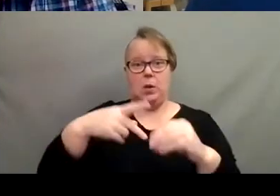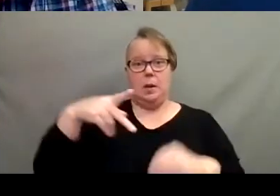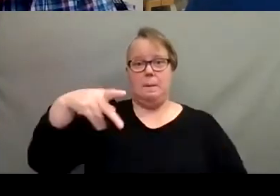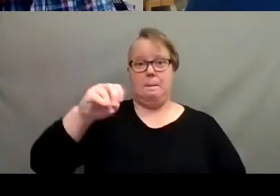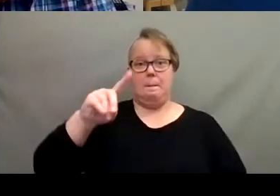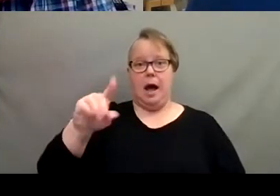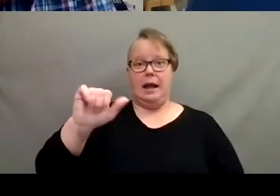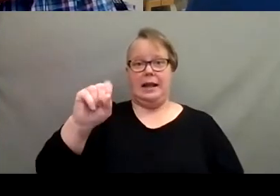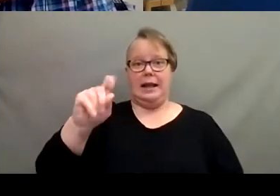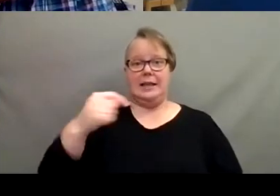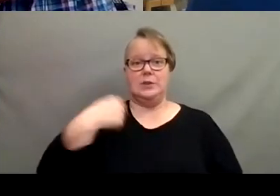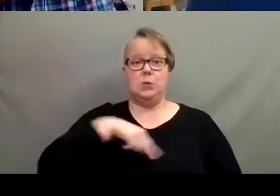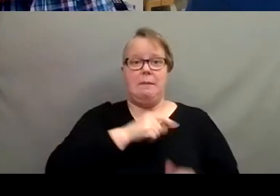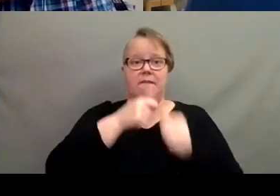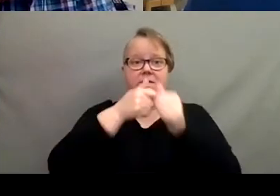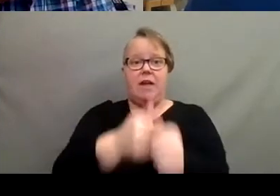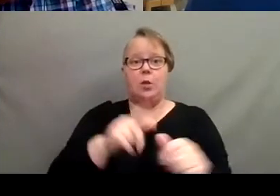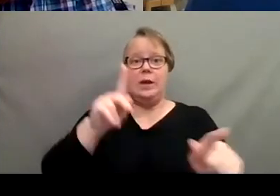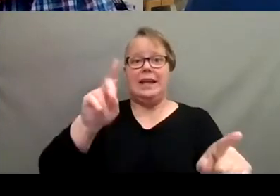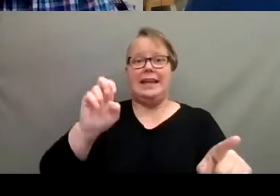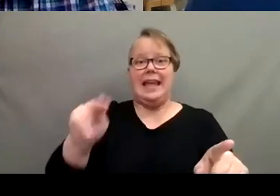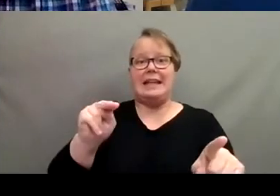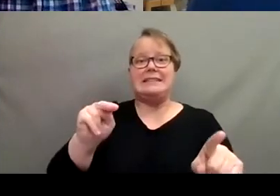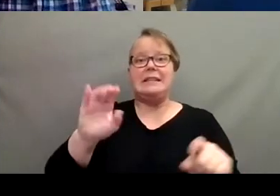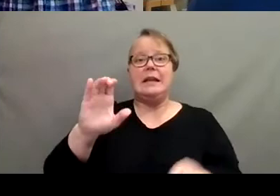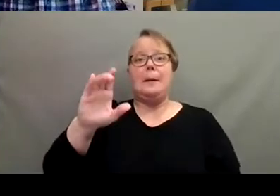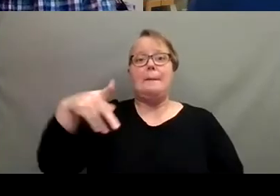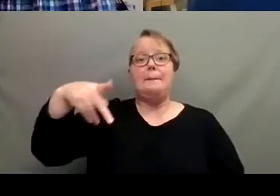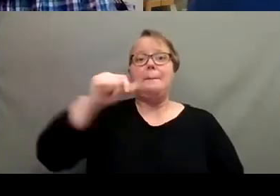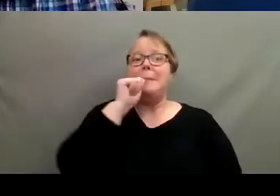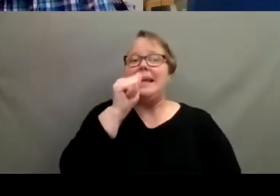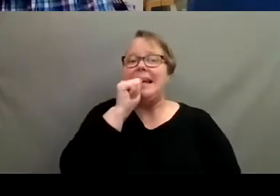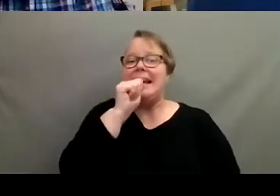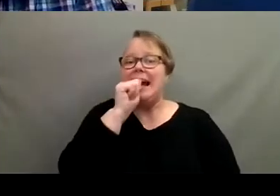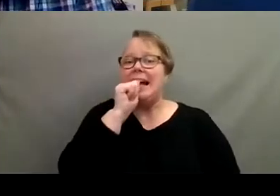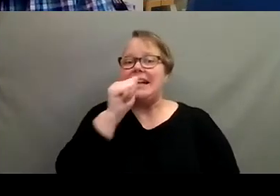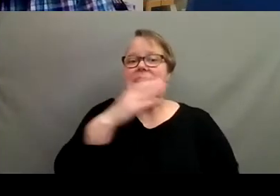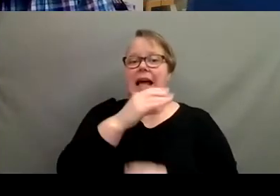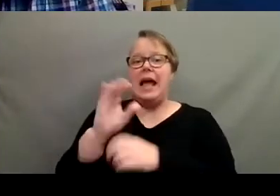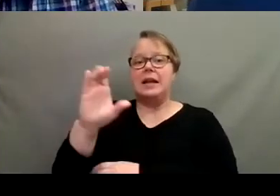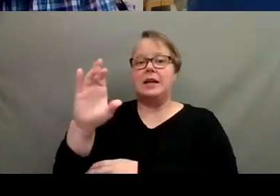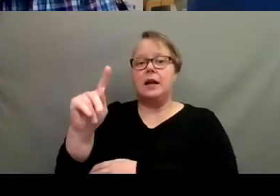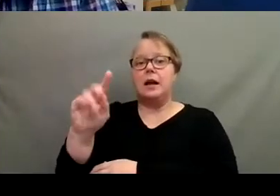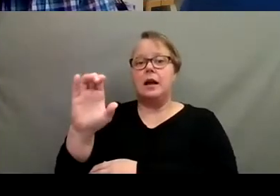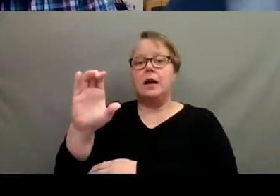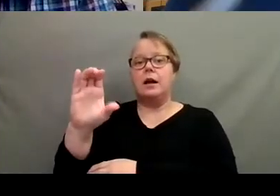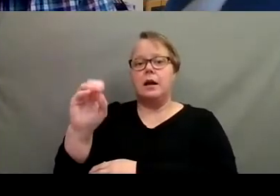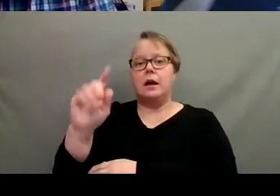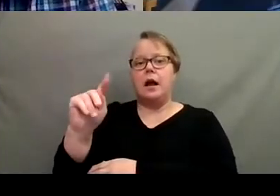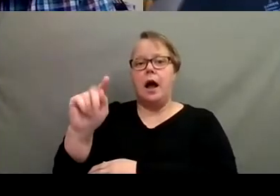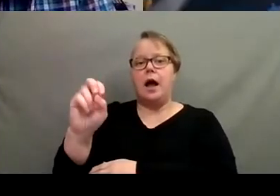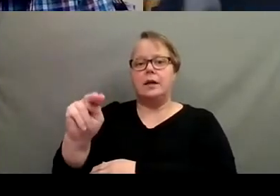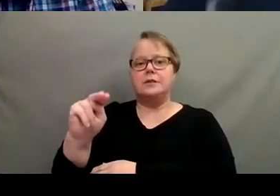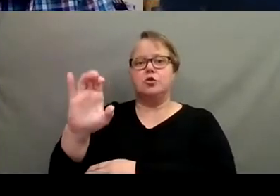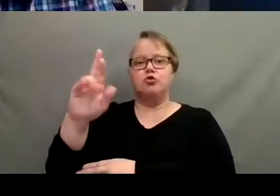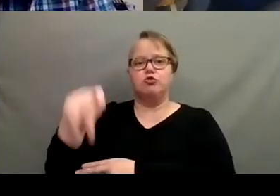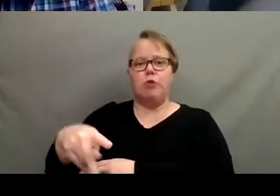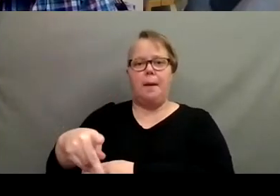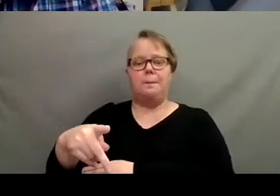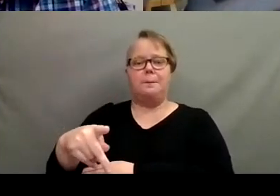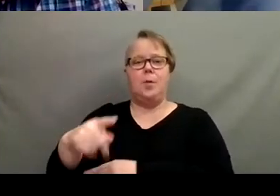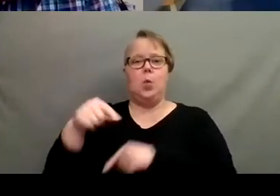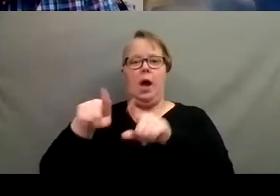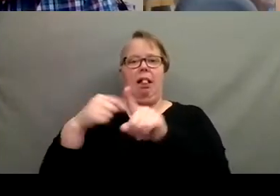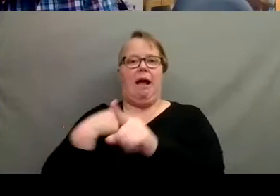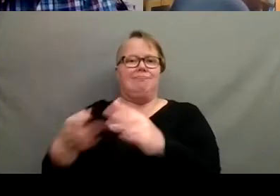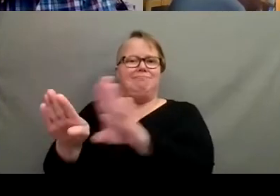following Ken's peanuts and cotton crop all season long. So Ken, give us an update while I go close my door. So I've got, I've got